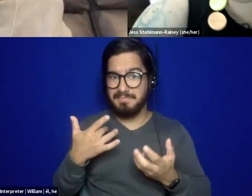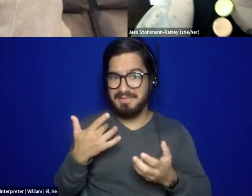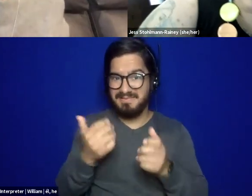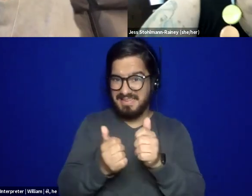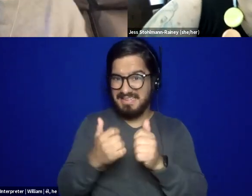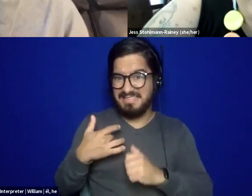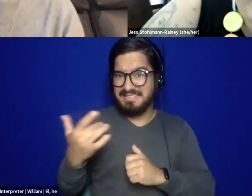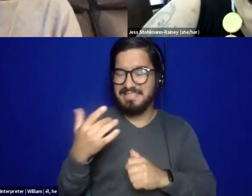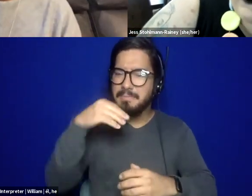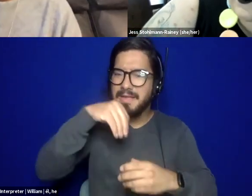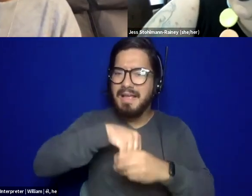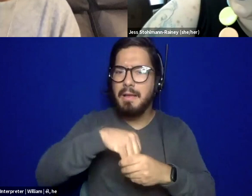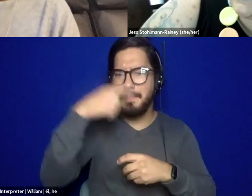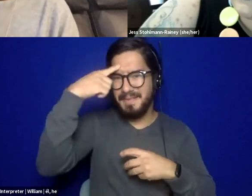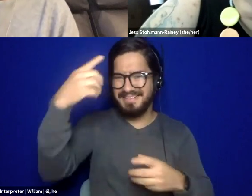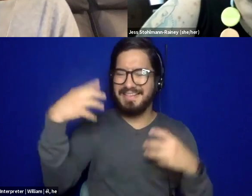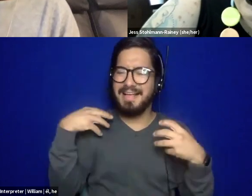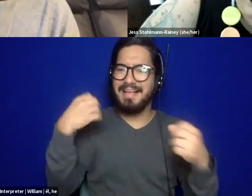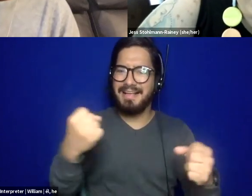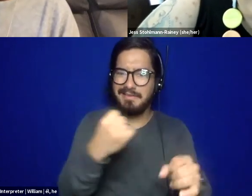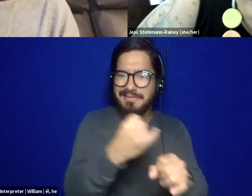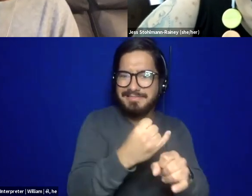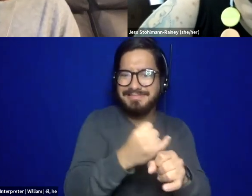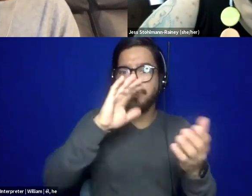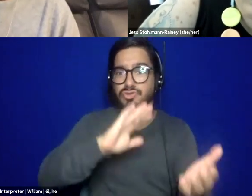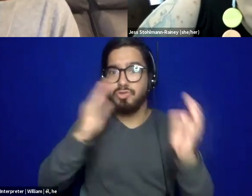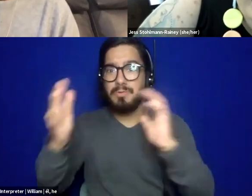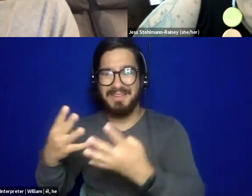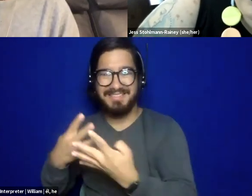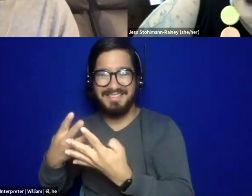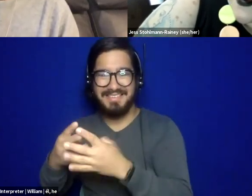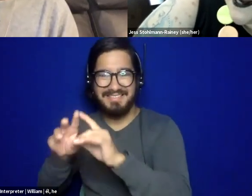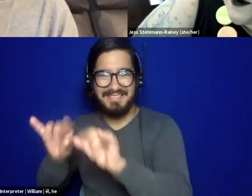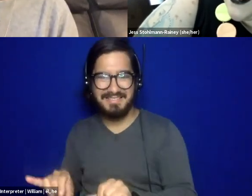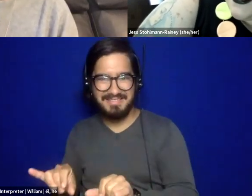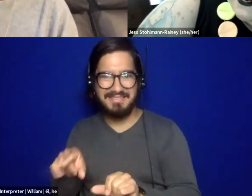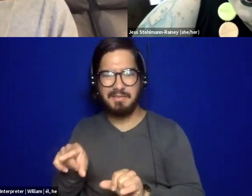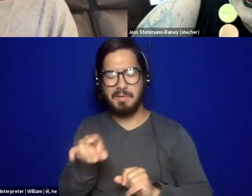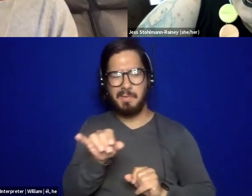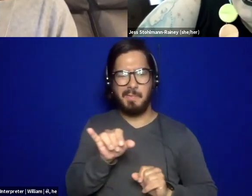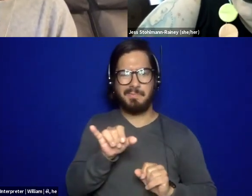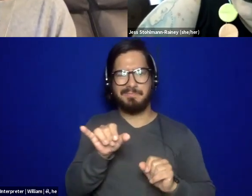opposed to other parts of the carceral system. But I have a little bit of a record from that anyway.